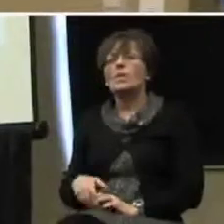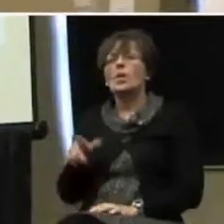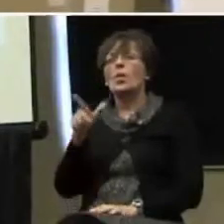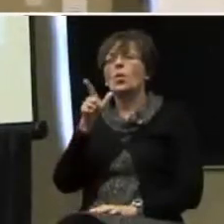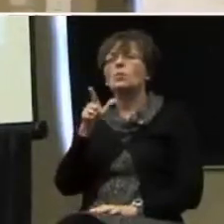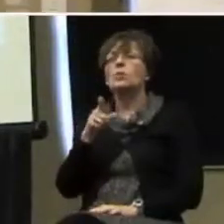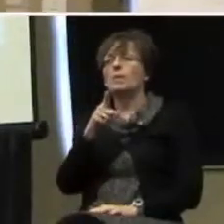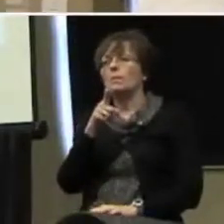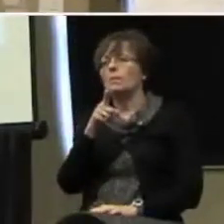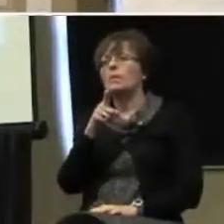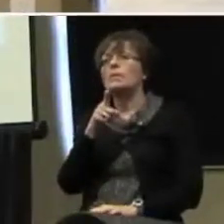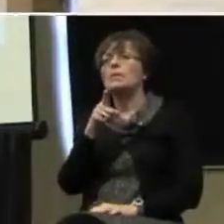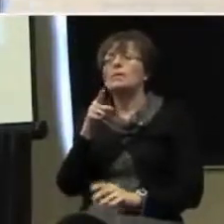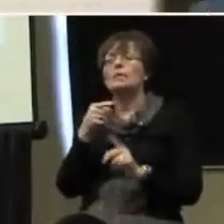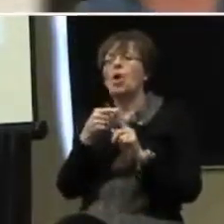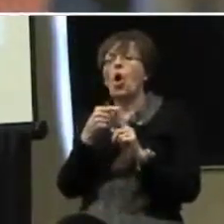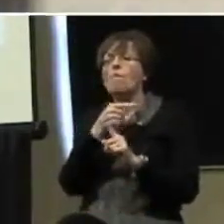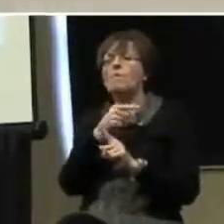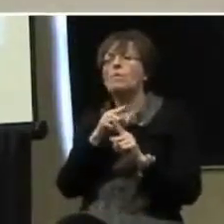Who's the guy? Go ahead.